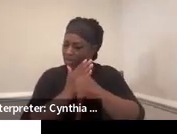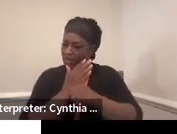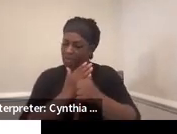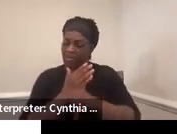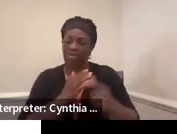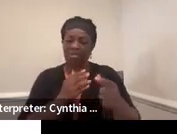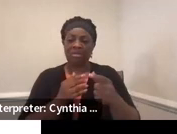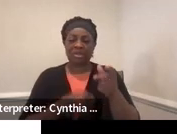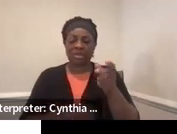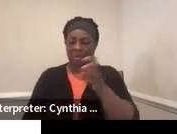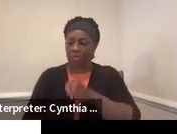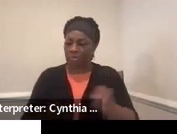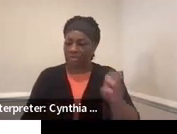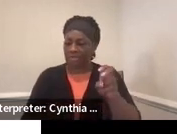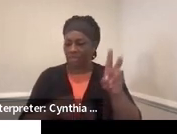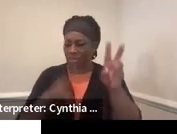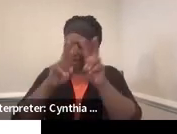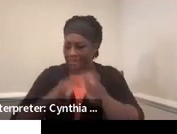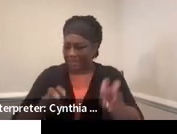know, transition assessments.